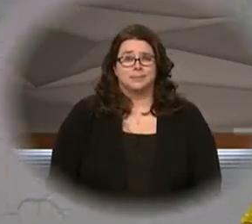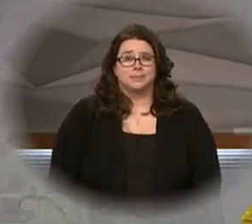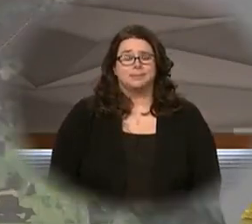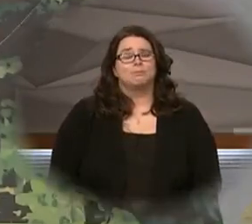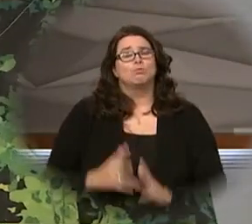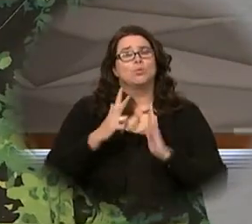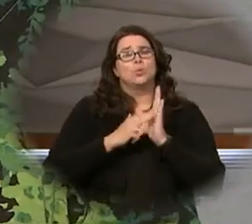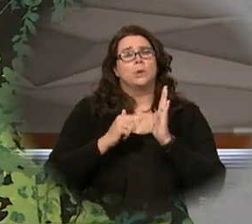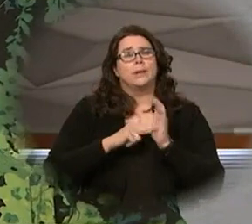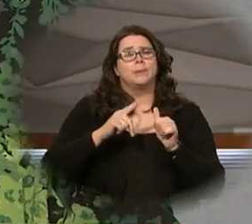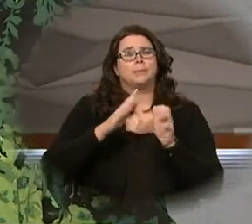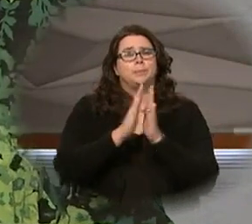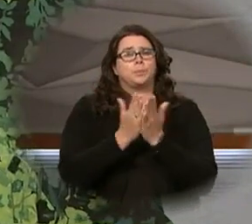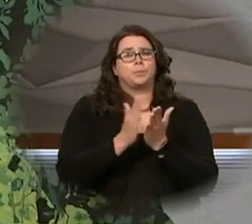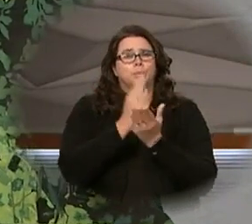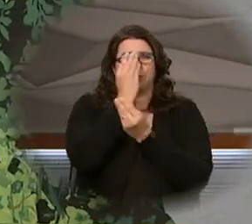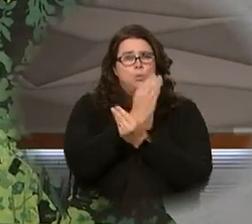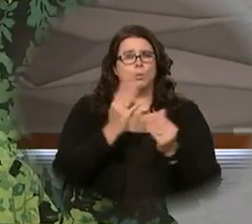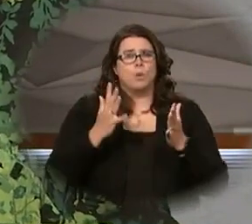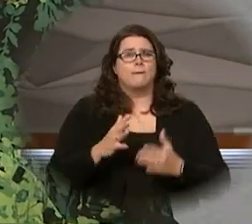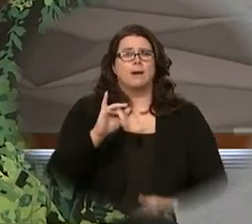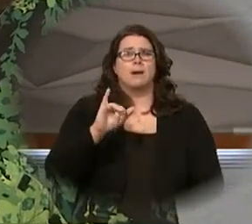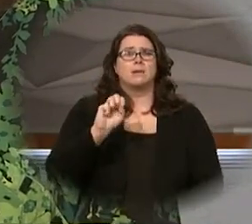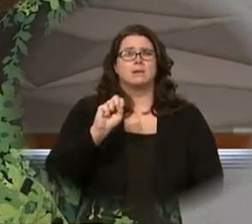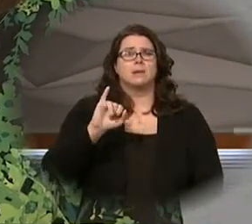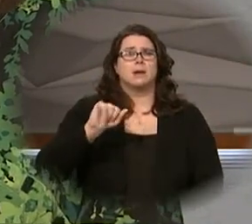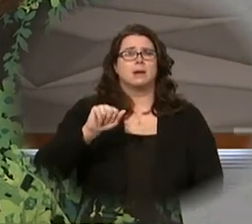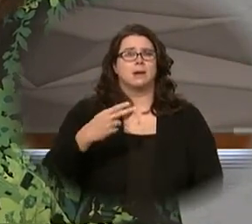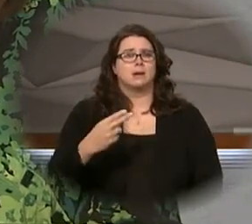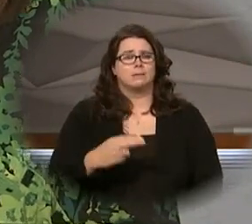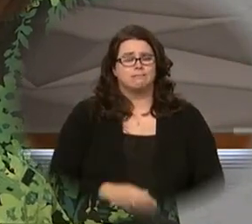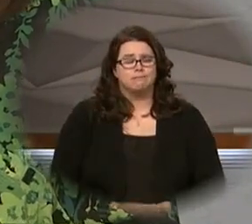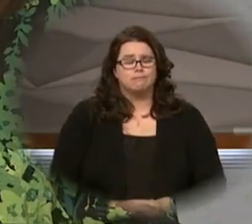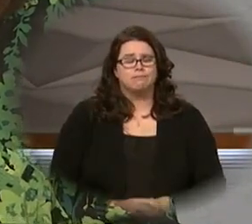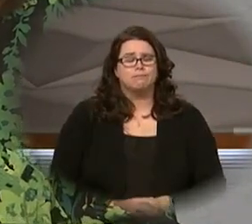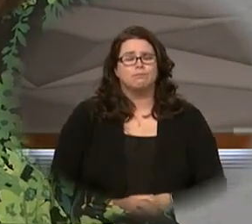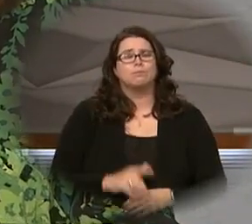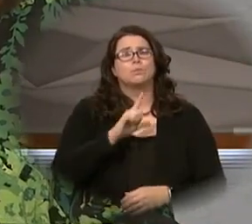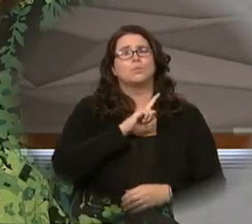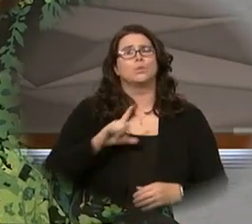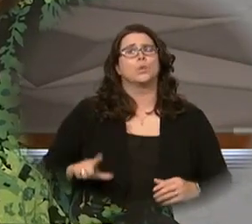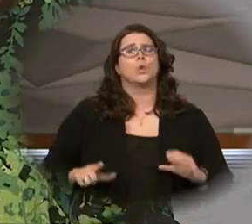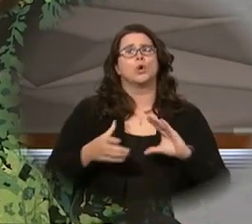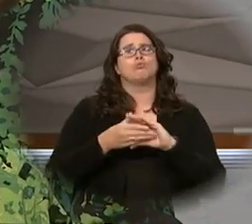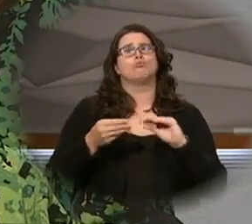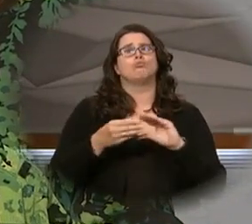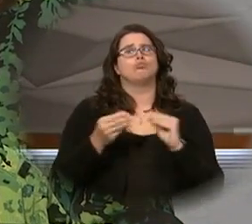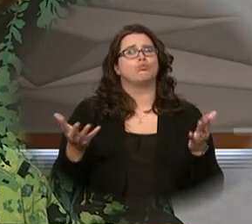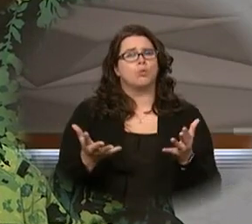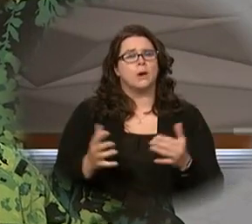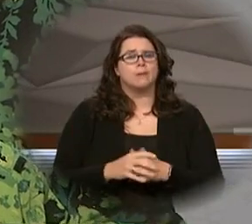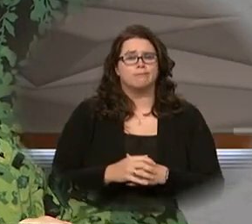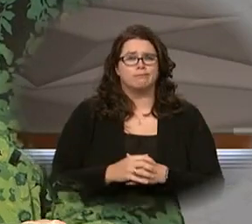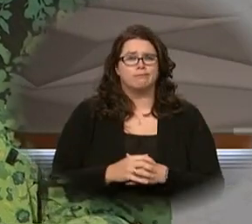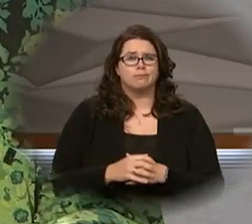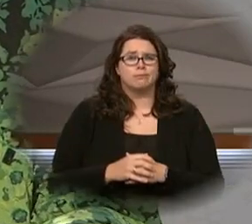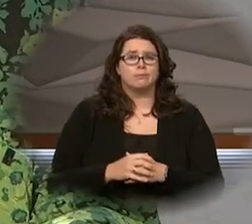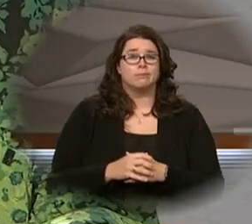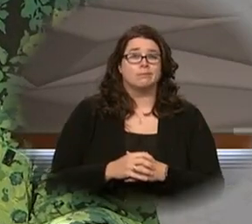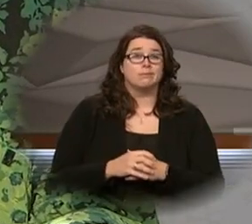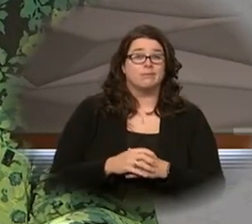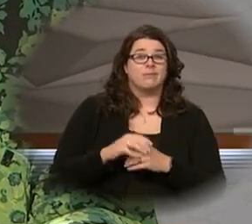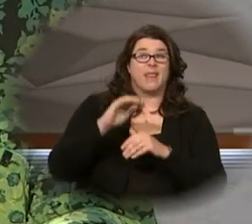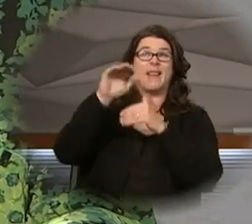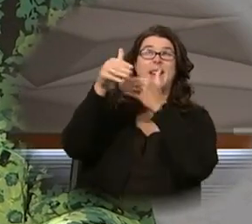a reading from the prophet Isaiah thus says the Lord just as from the